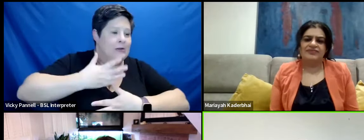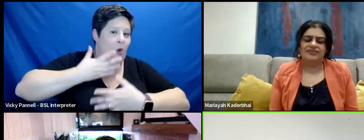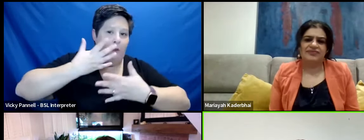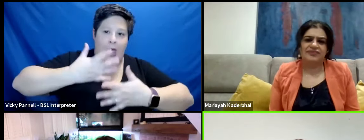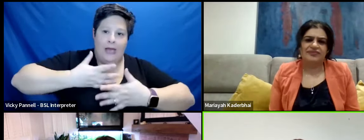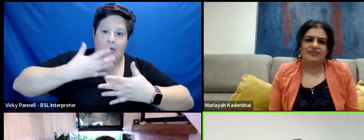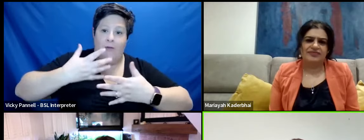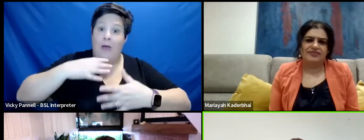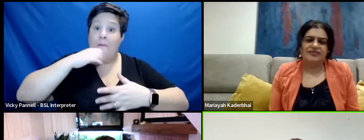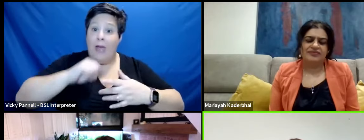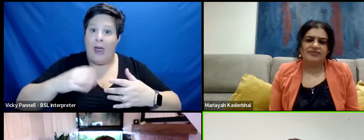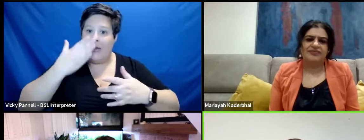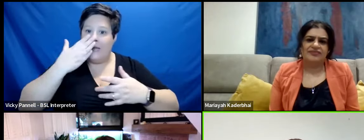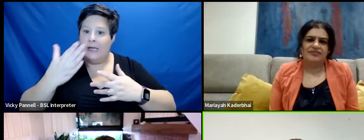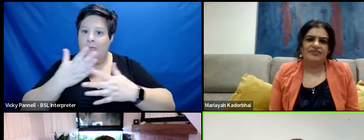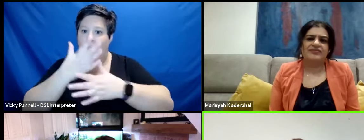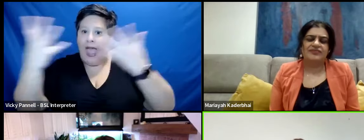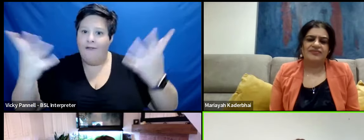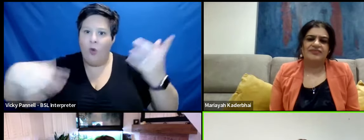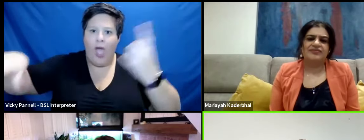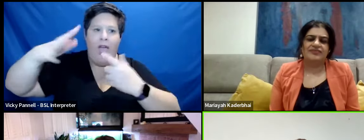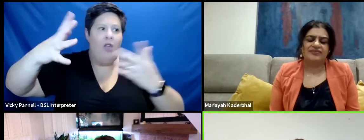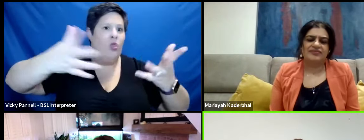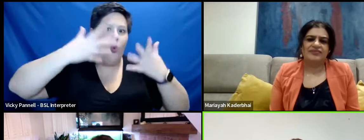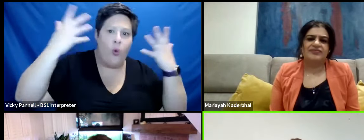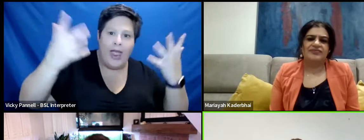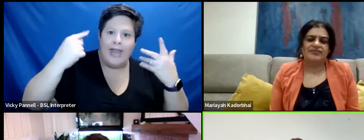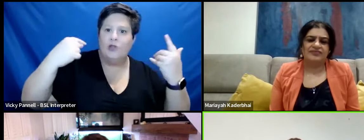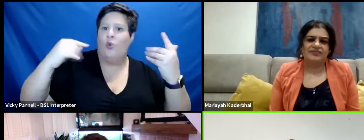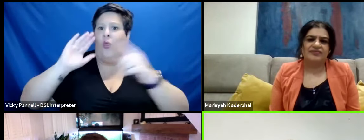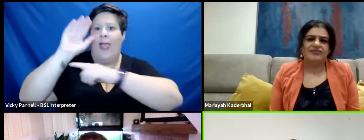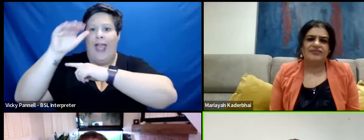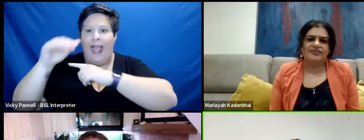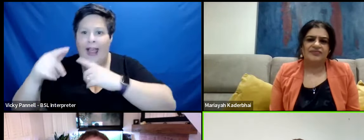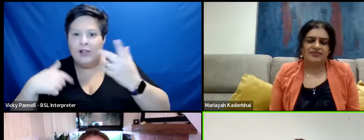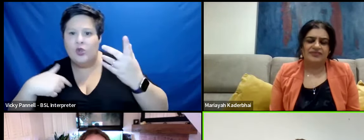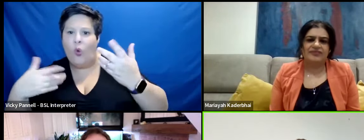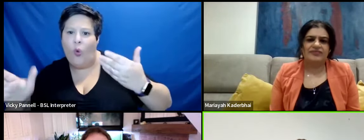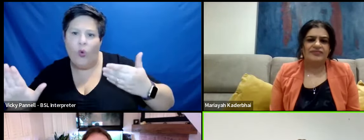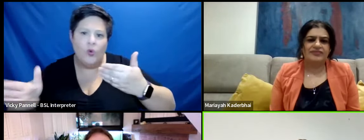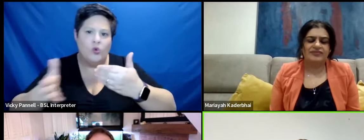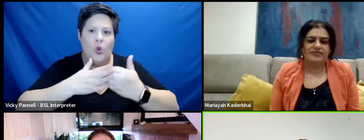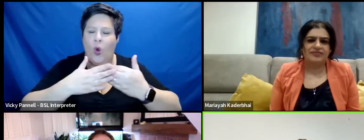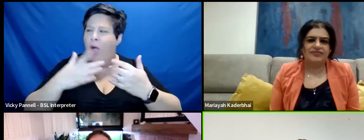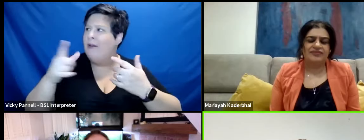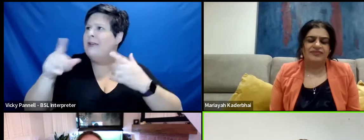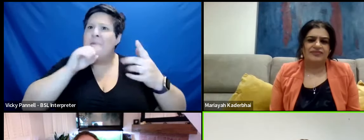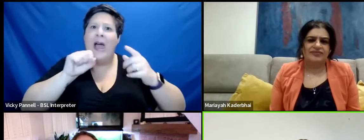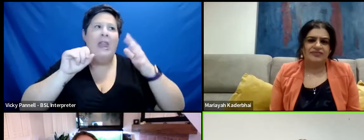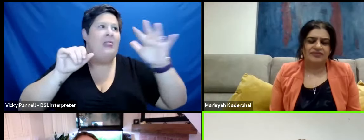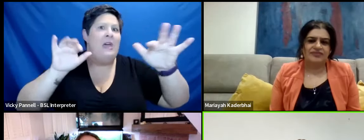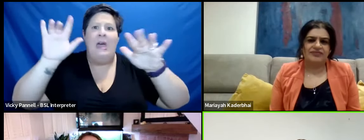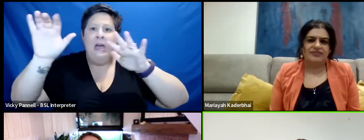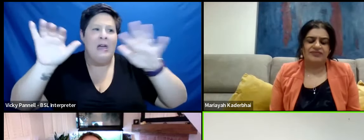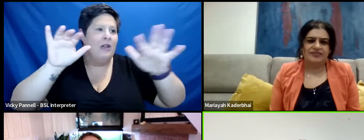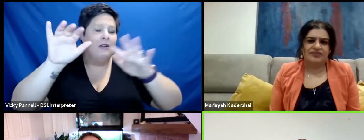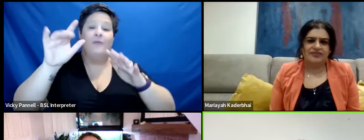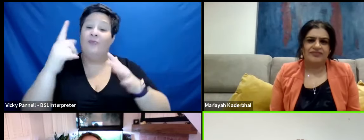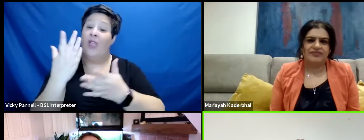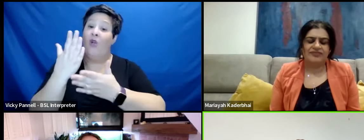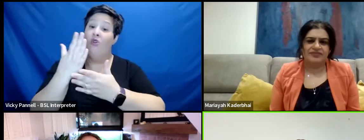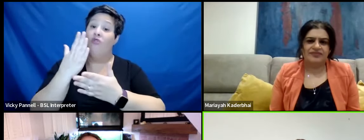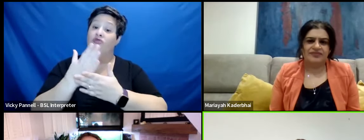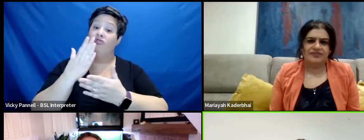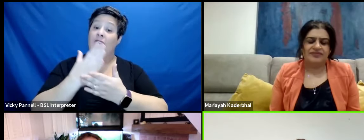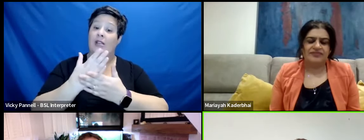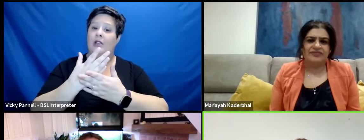be everywhere, whether it's in the sound of the wind or the hills or a door closing. And I was only really